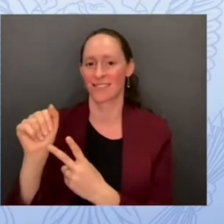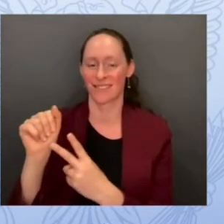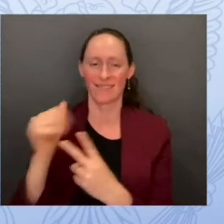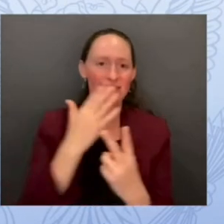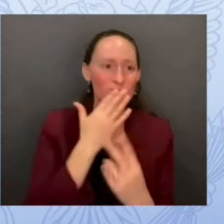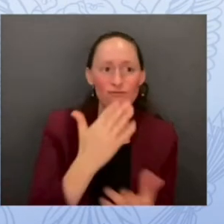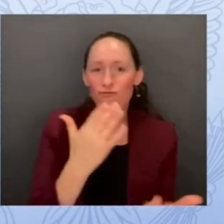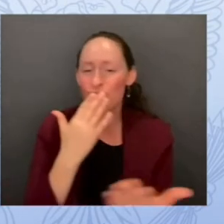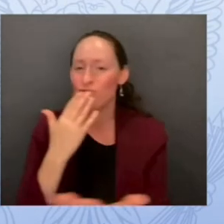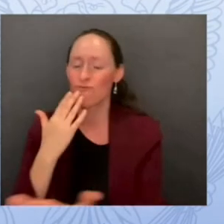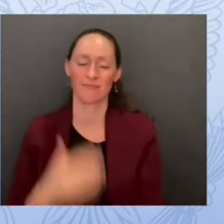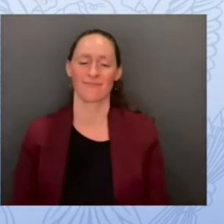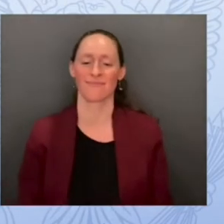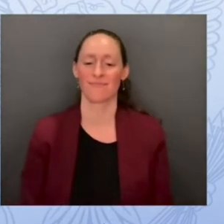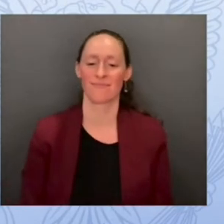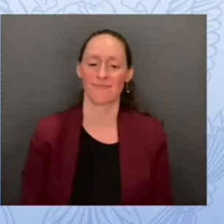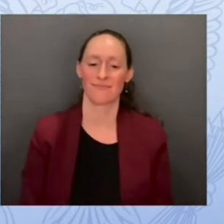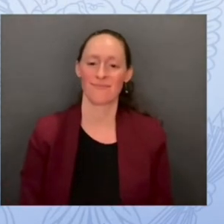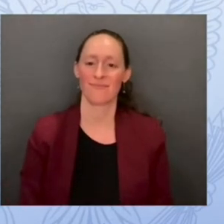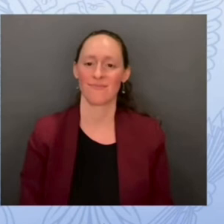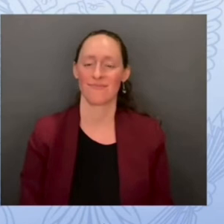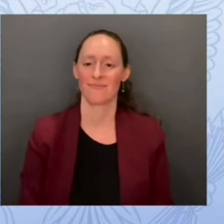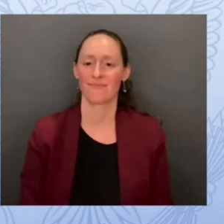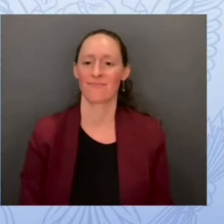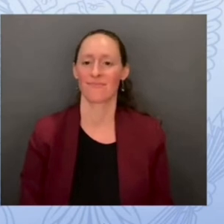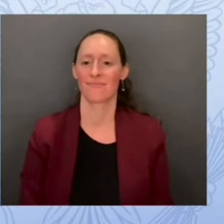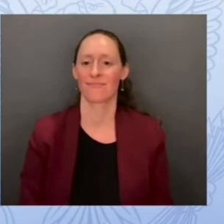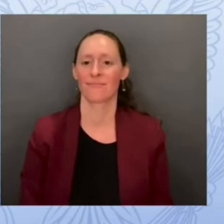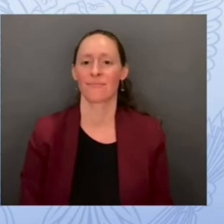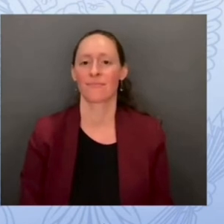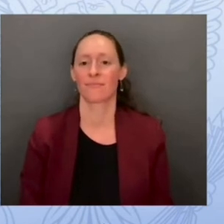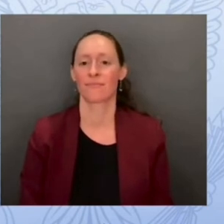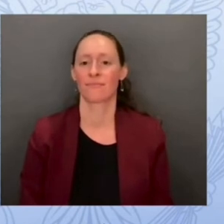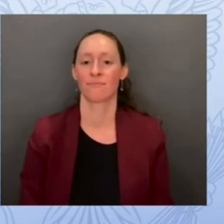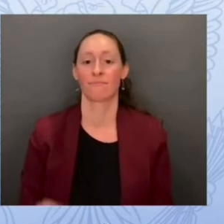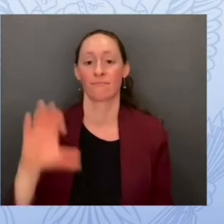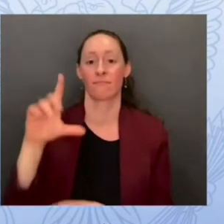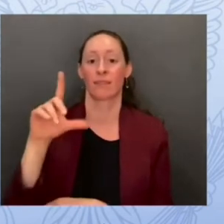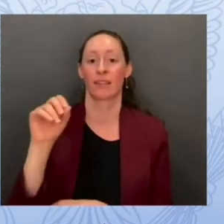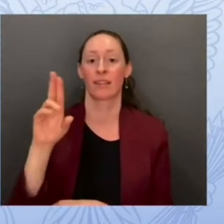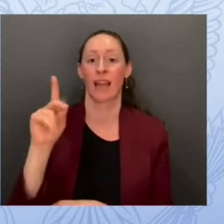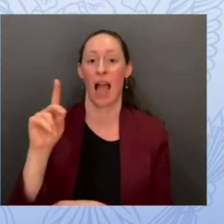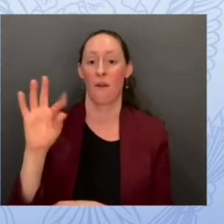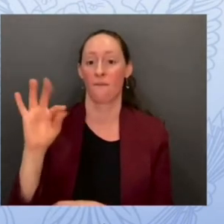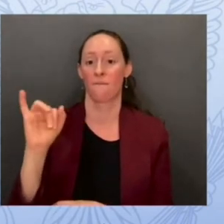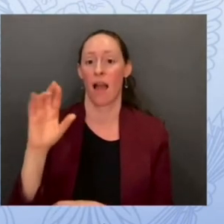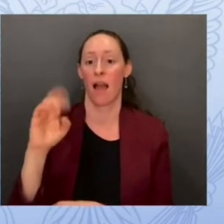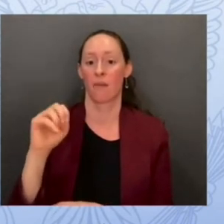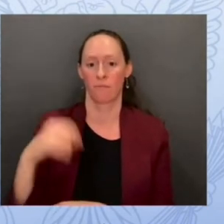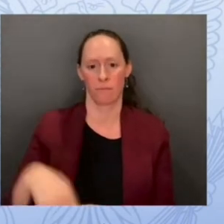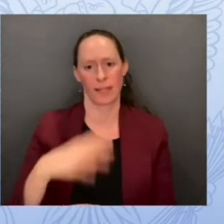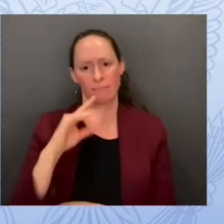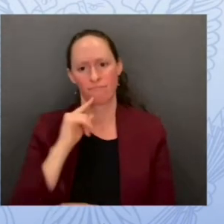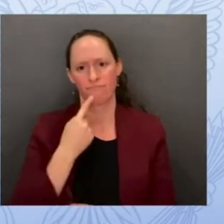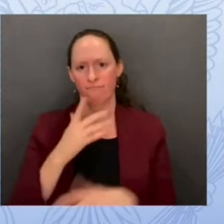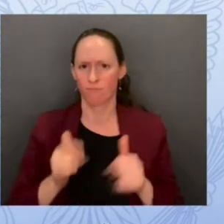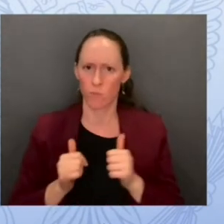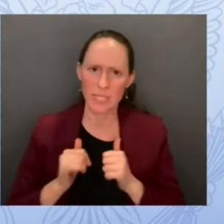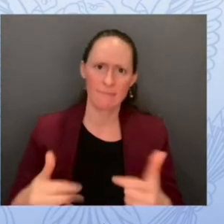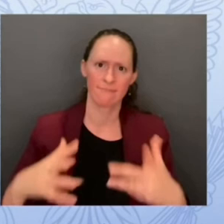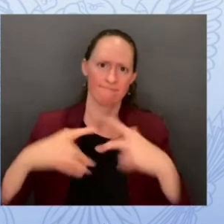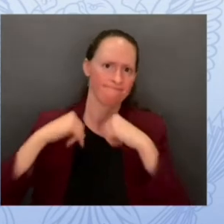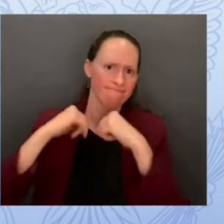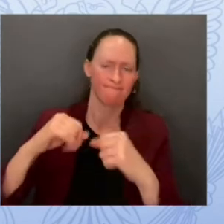cloudflare is a security performance and reliability company helping to build a better internet and today we're announcing project cyber safe